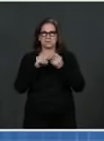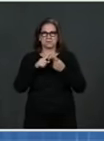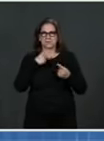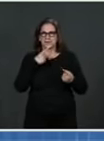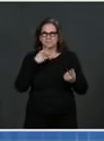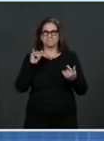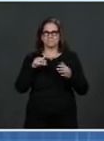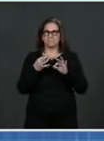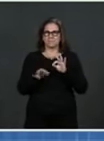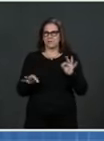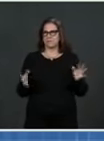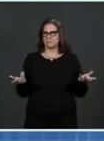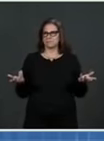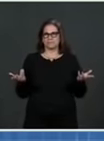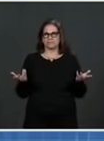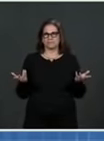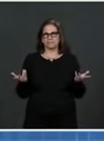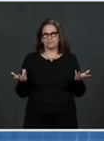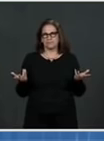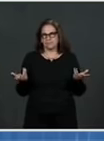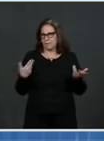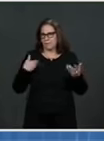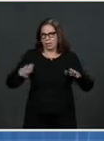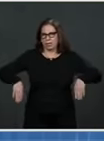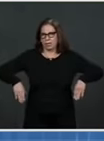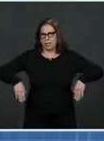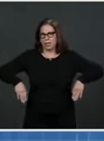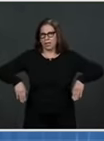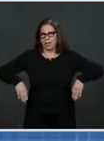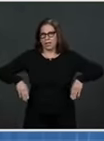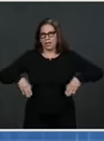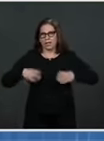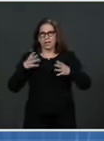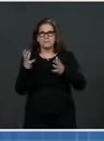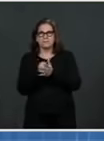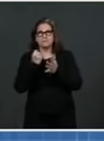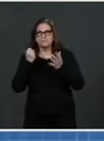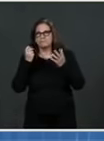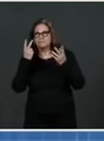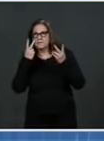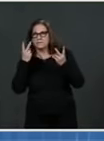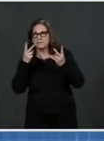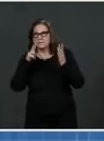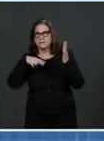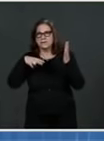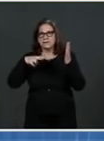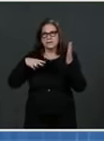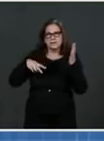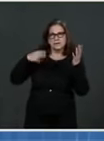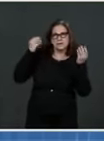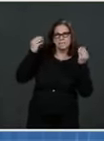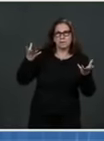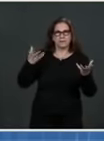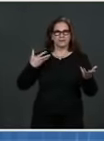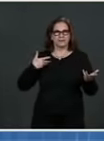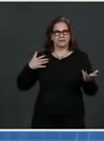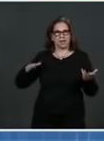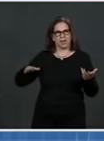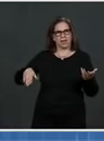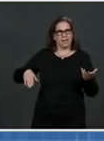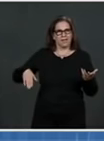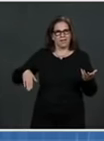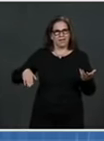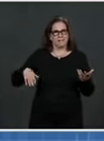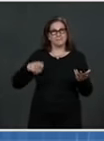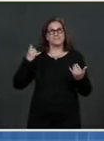as I too have not yet had an opportunity to see it. With regard to the surging, we are working closely with